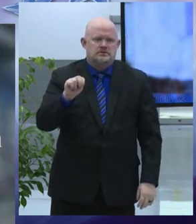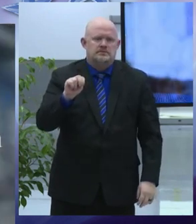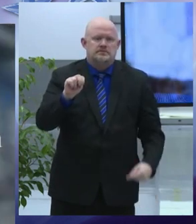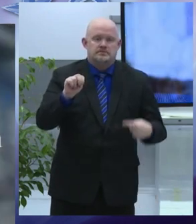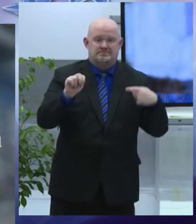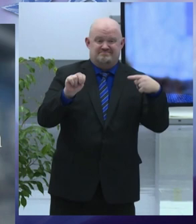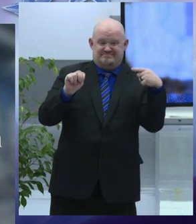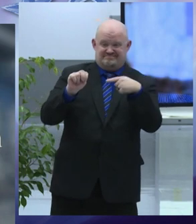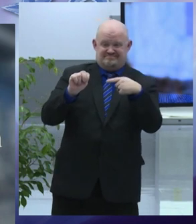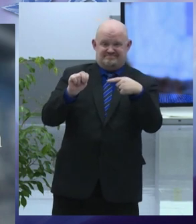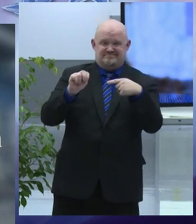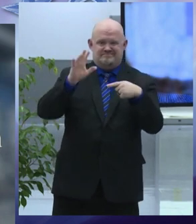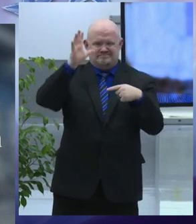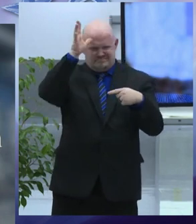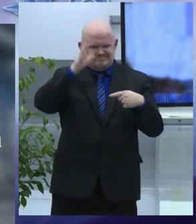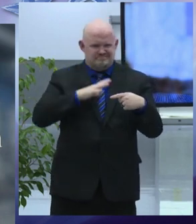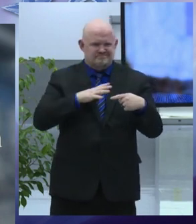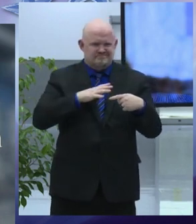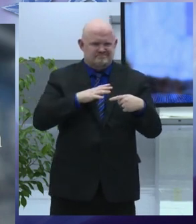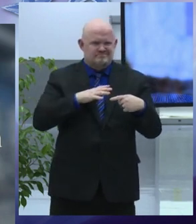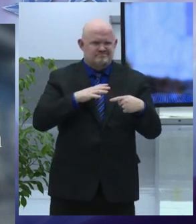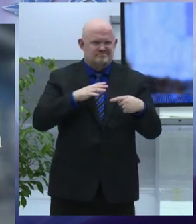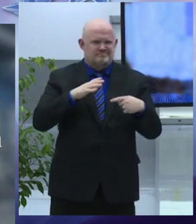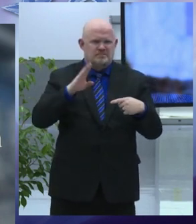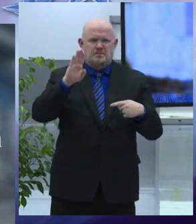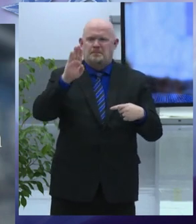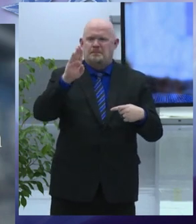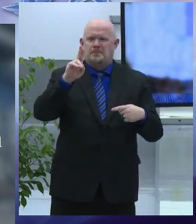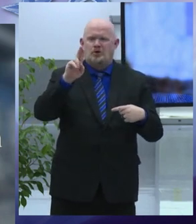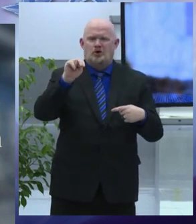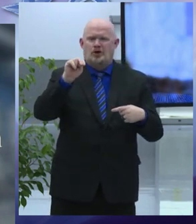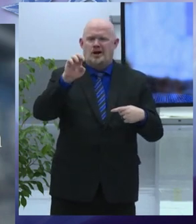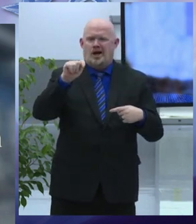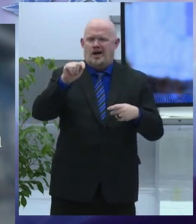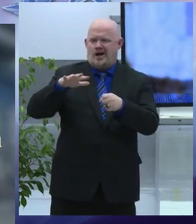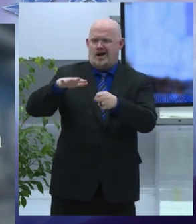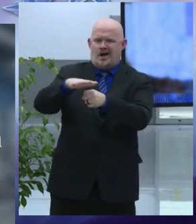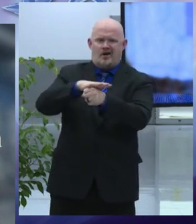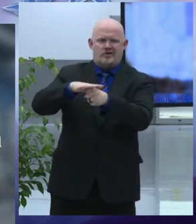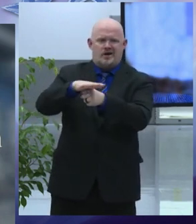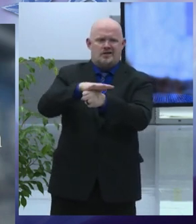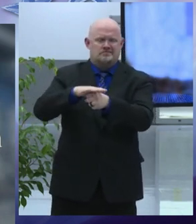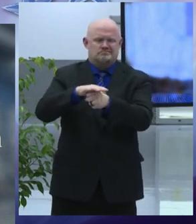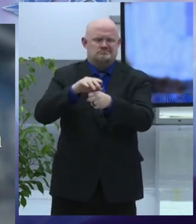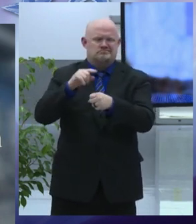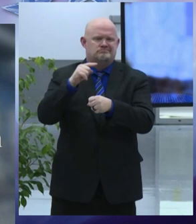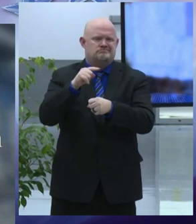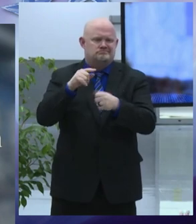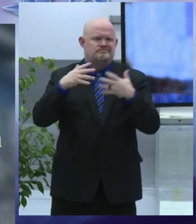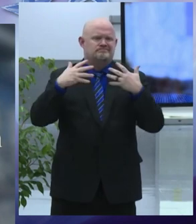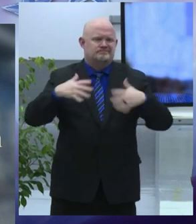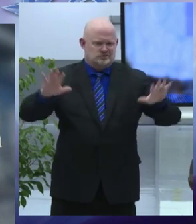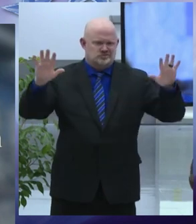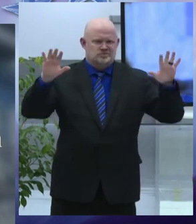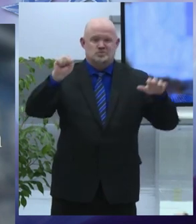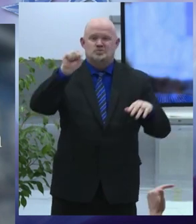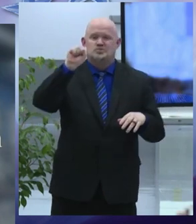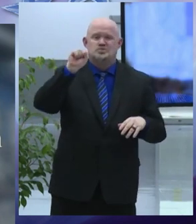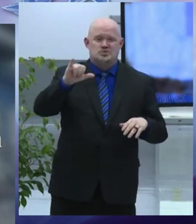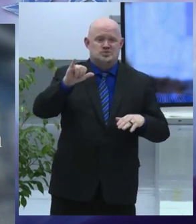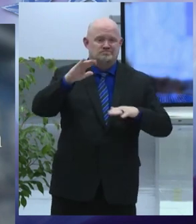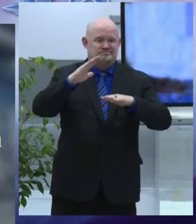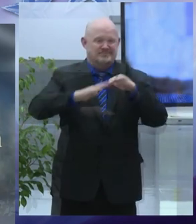syracuse build pathways to apprenticeship program which provides construction training to city residents whose access to such careers has been difficult in the past